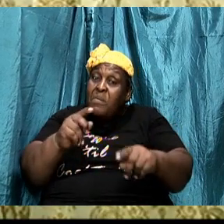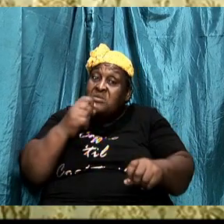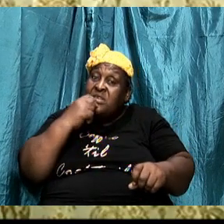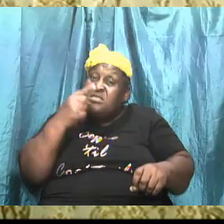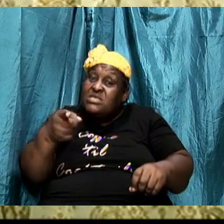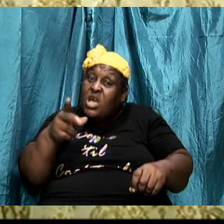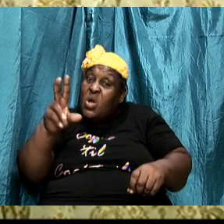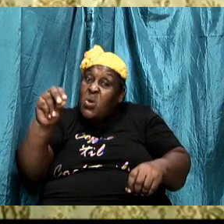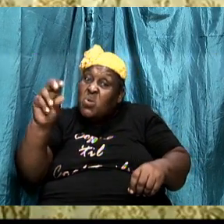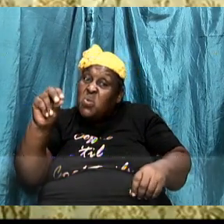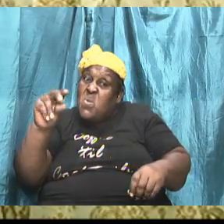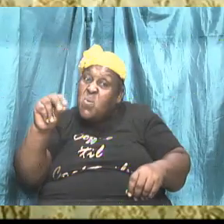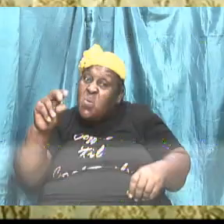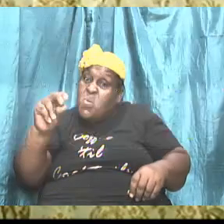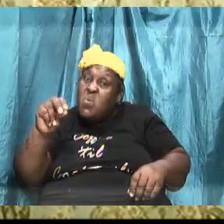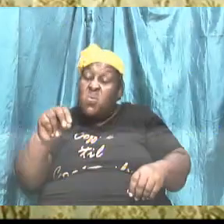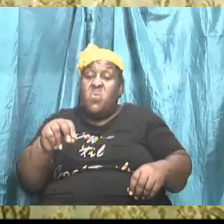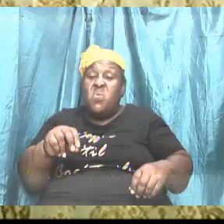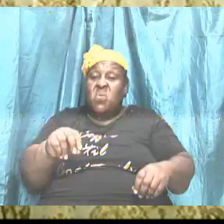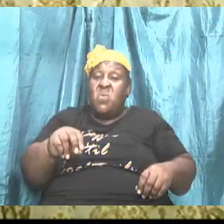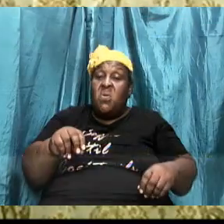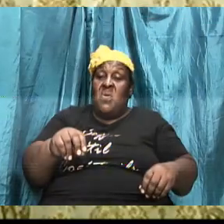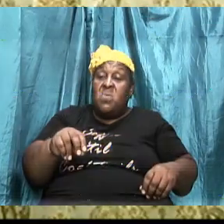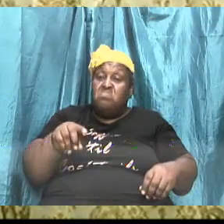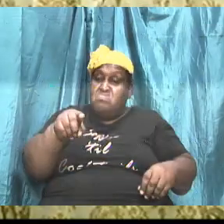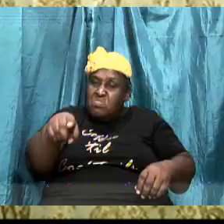have to go back in the enemy's camp for this one.